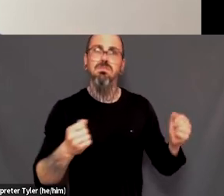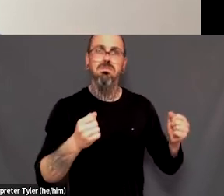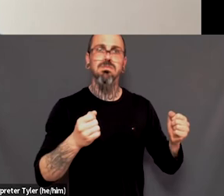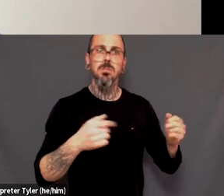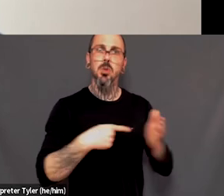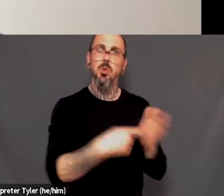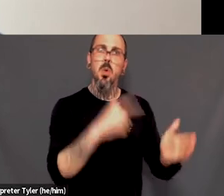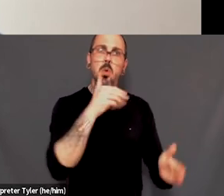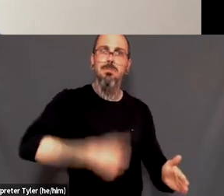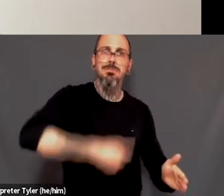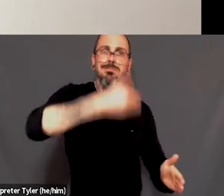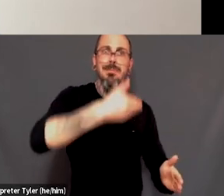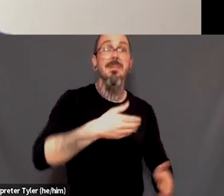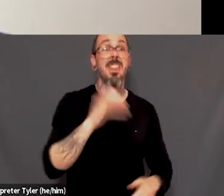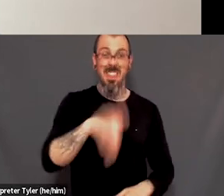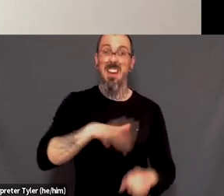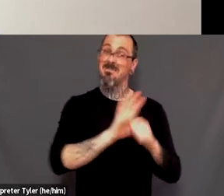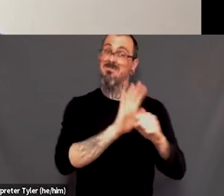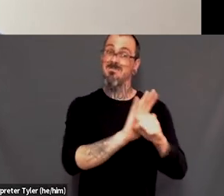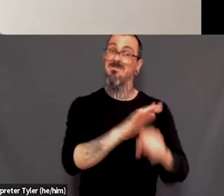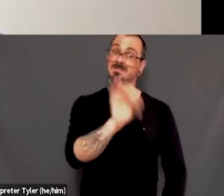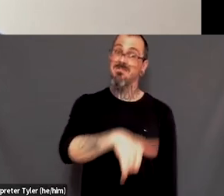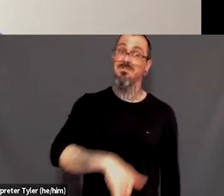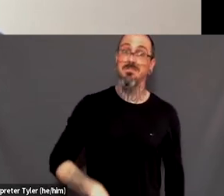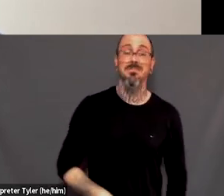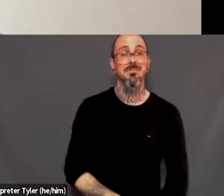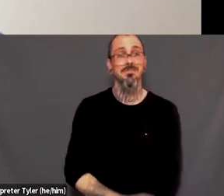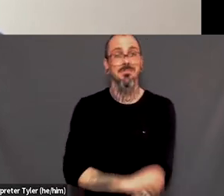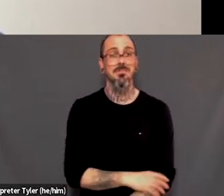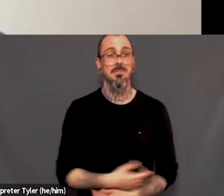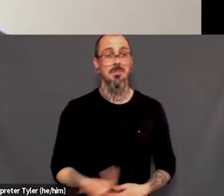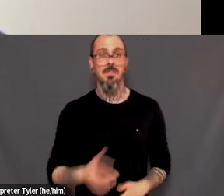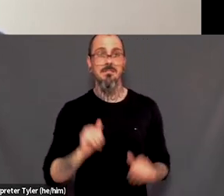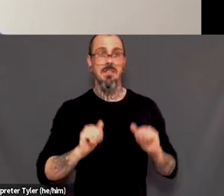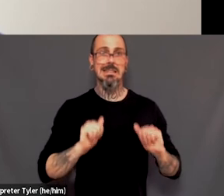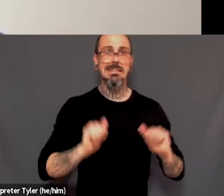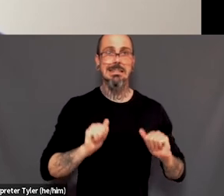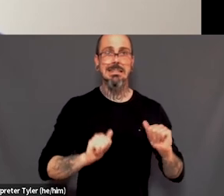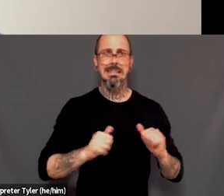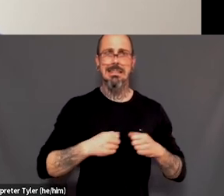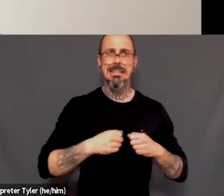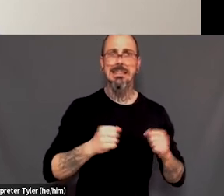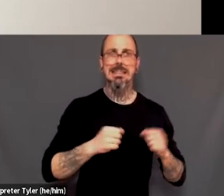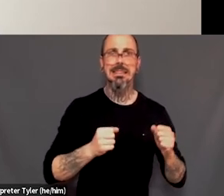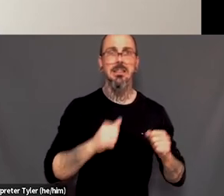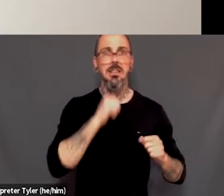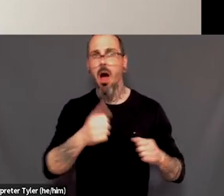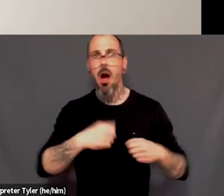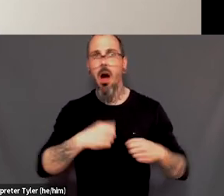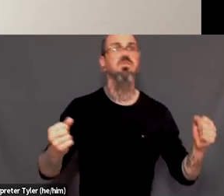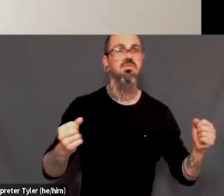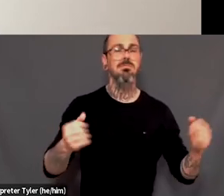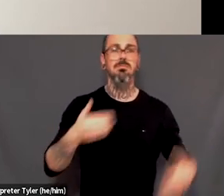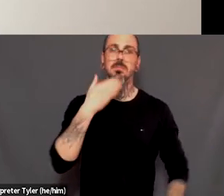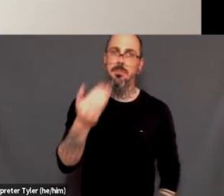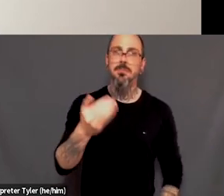yeah, is, is advocacy, you know, just, just sort of not backing down. Um, and I think also, you know, I think